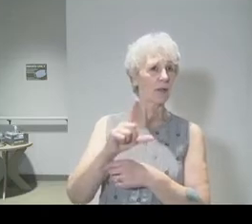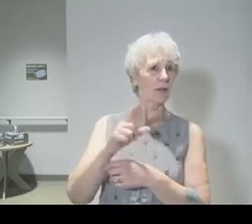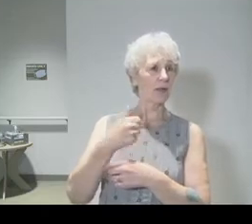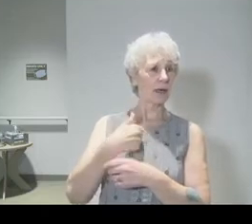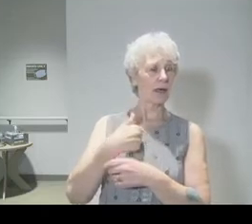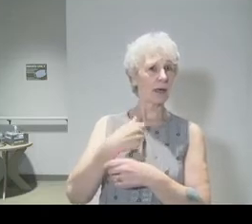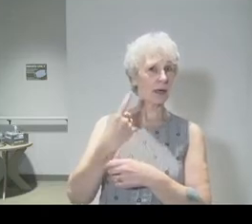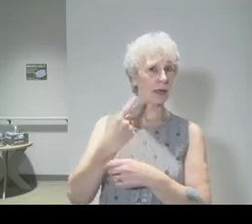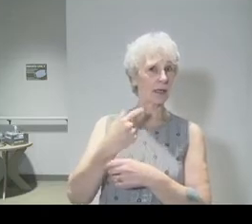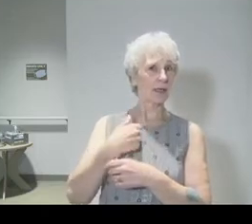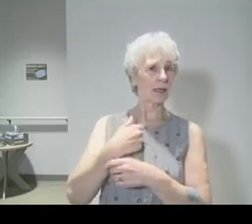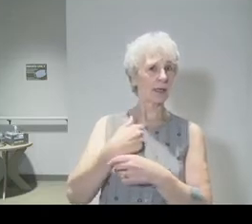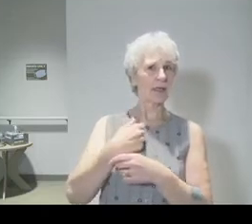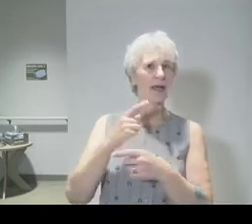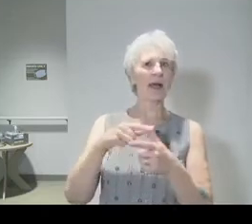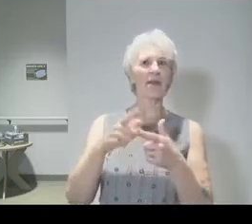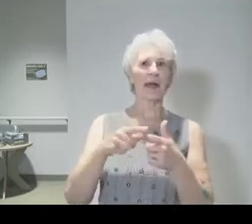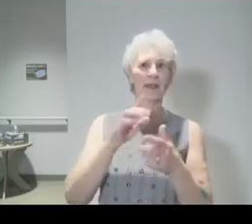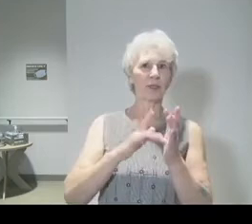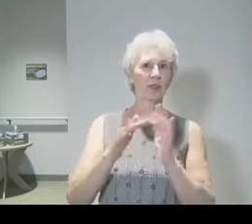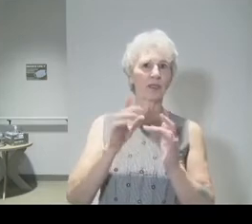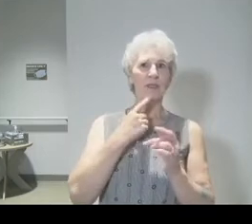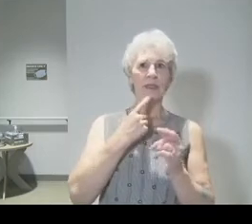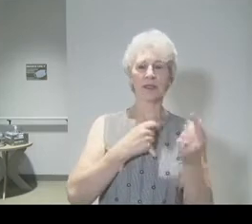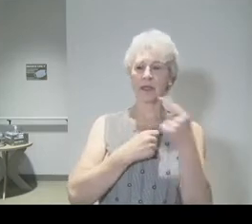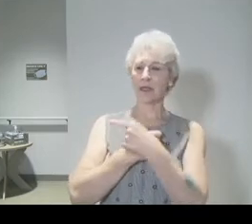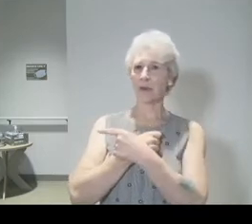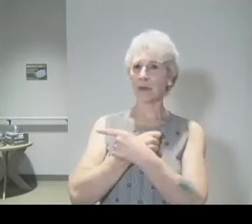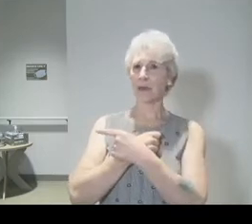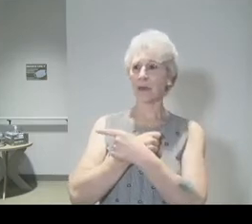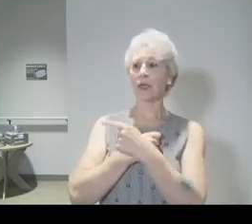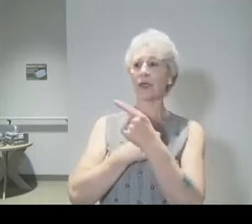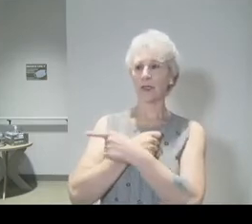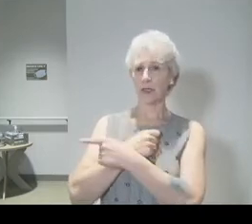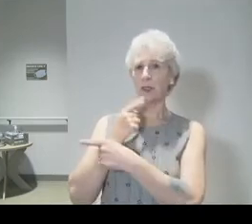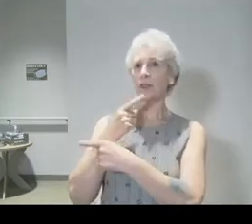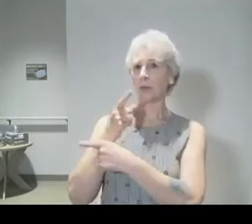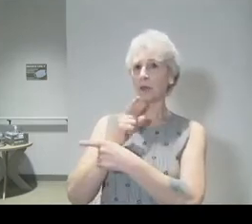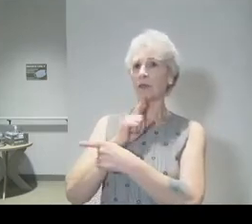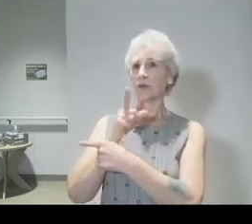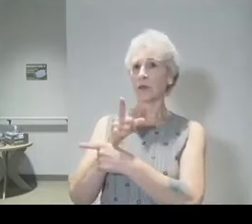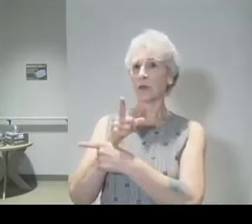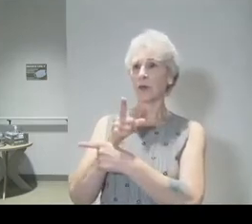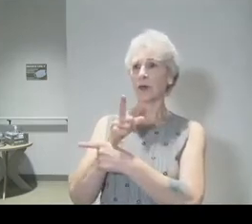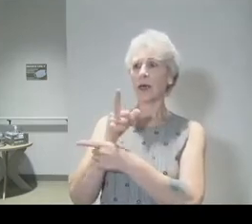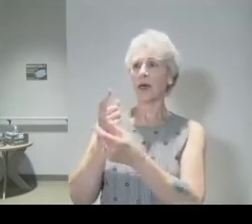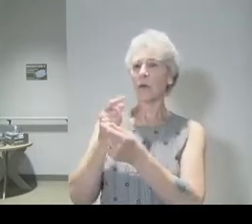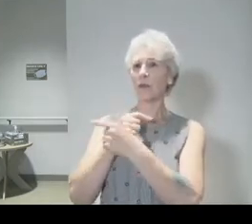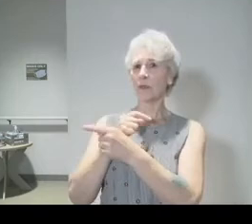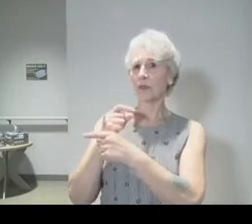it I? And it's at that point that Jesus says to him, What you do, do quickly.